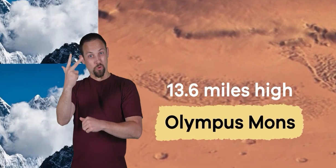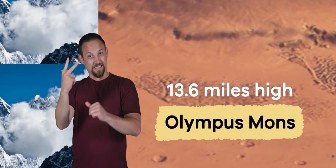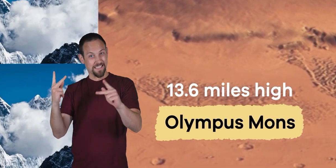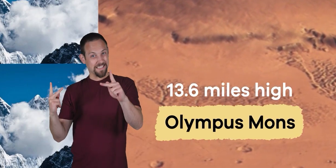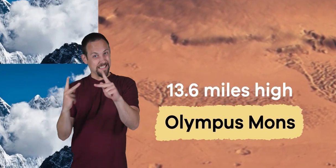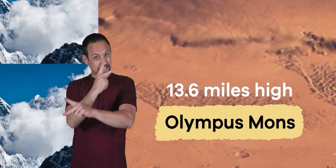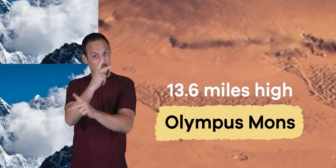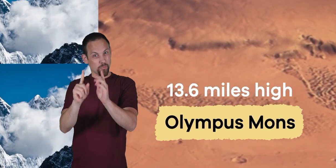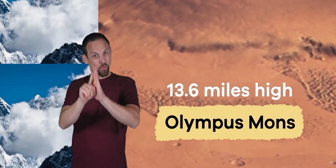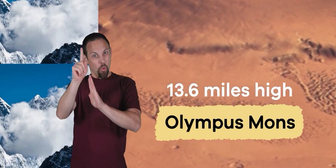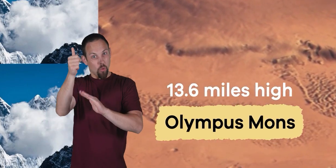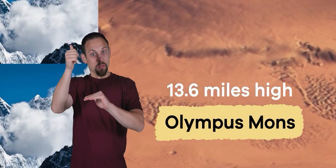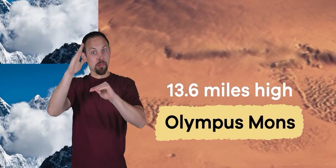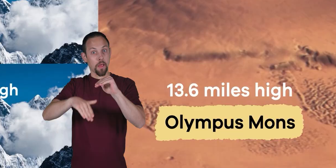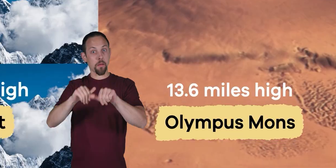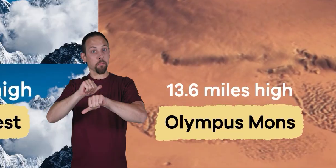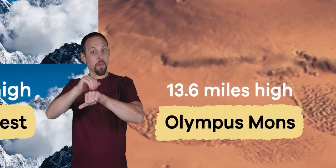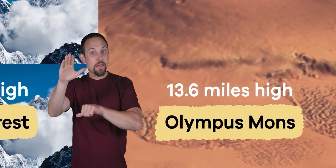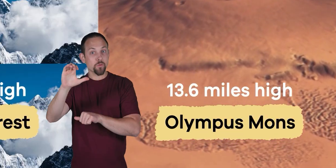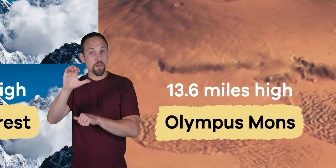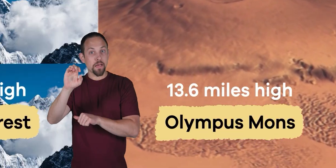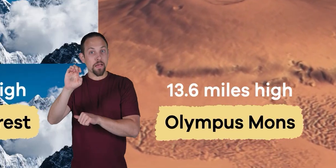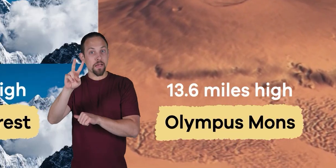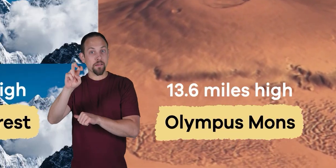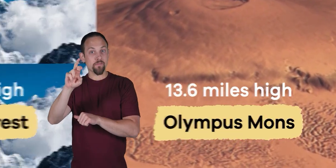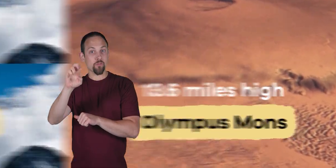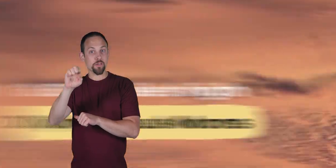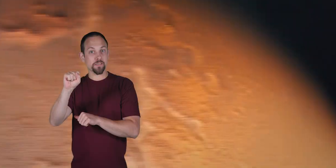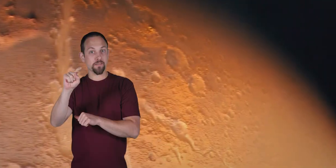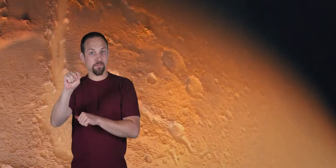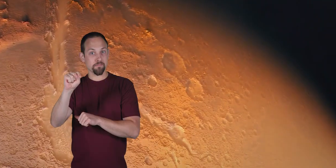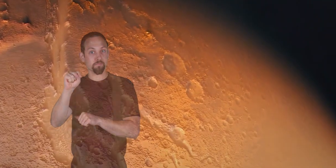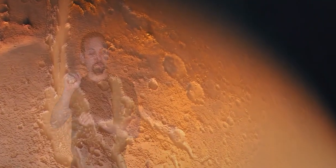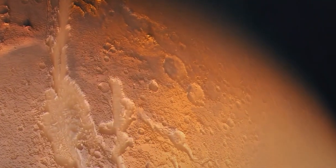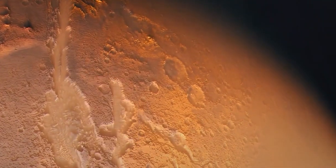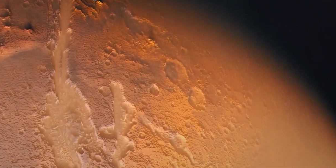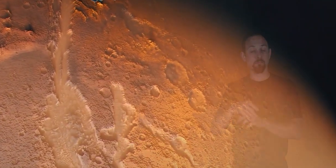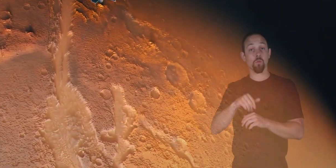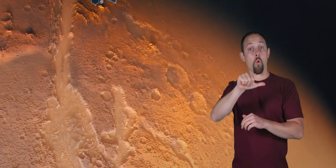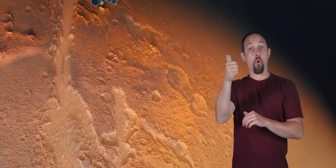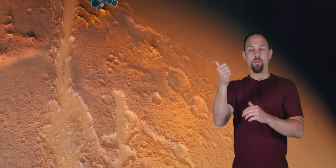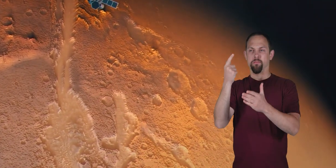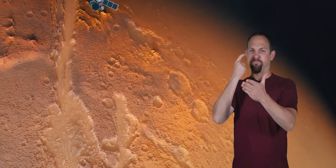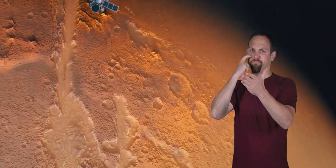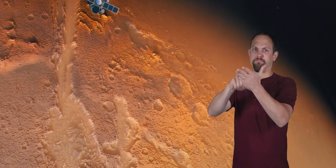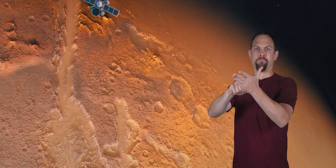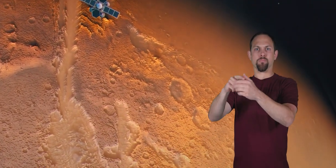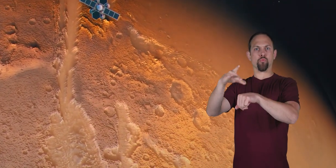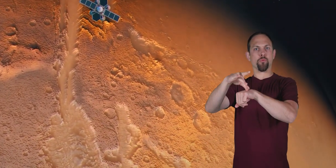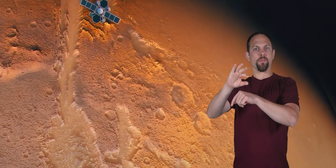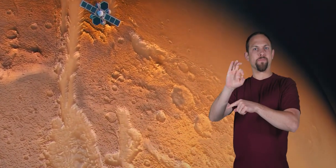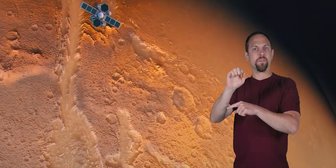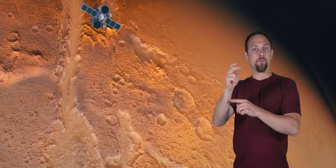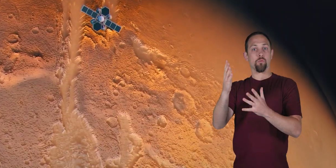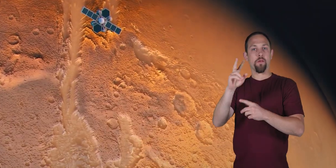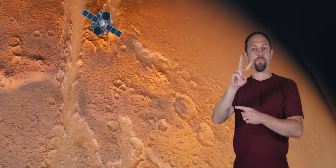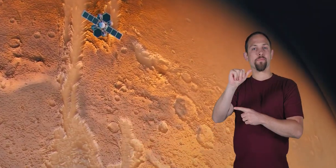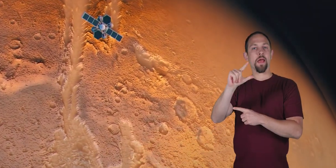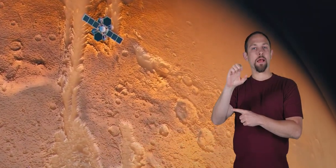three times taller than Mount Everest. Another notable geographic feature is